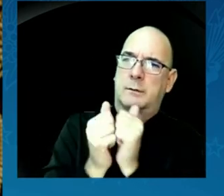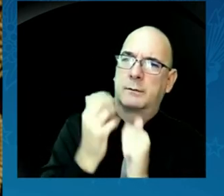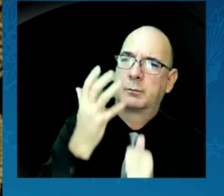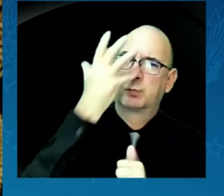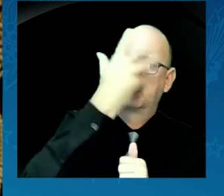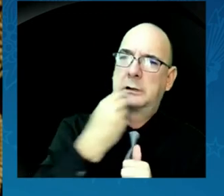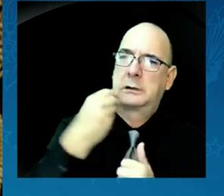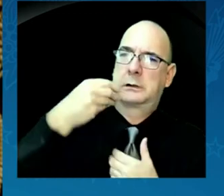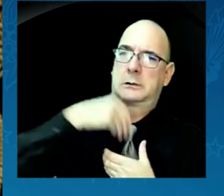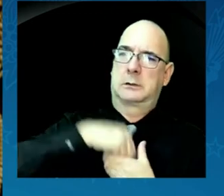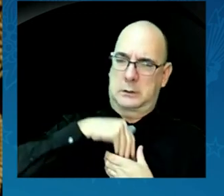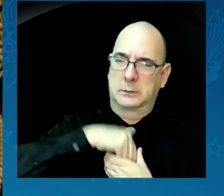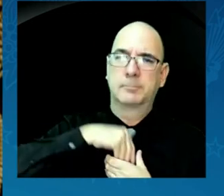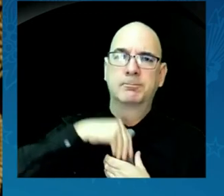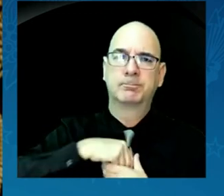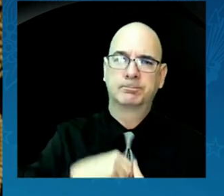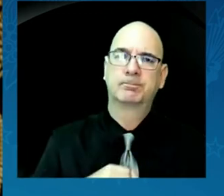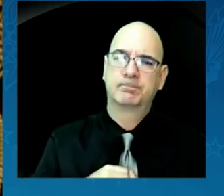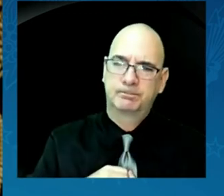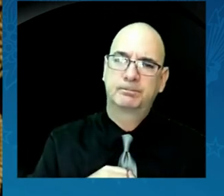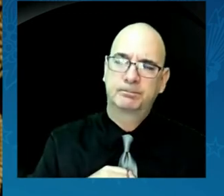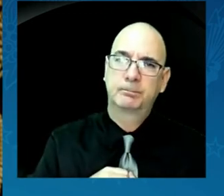Mado, thank you.